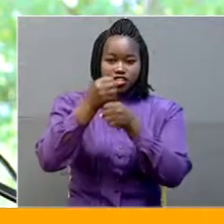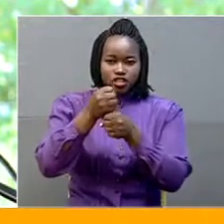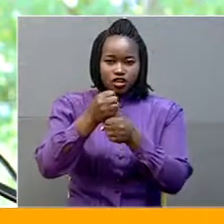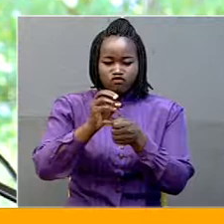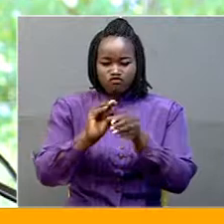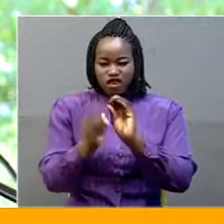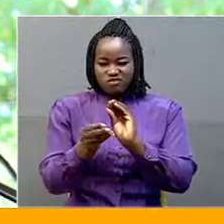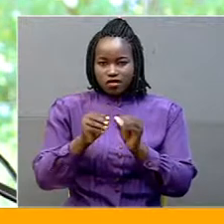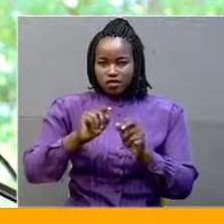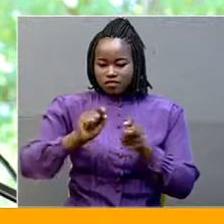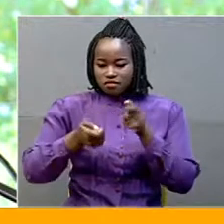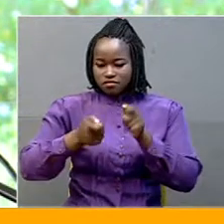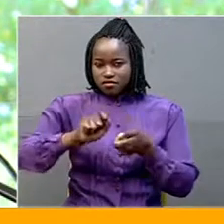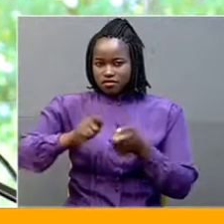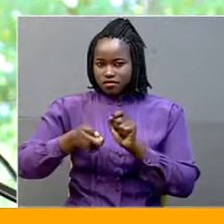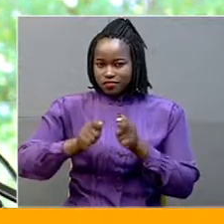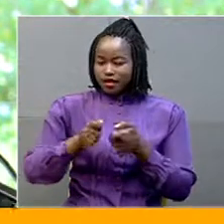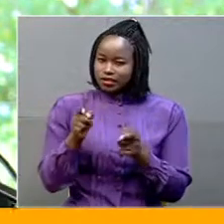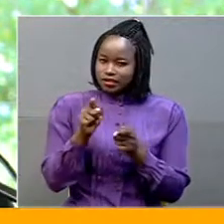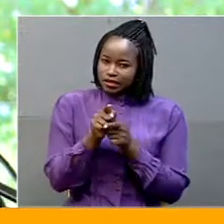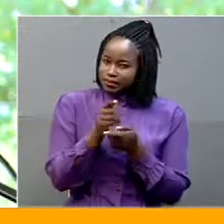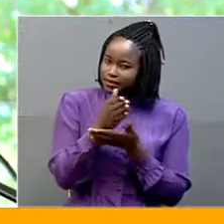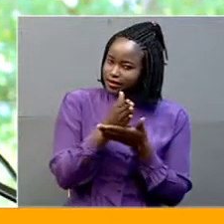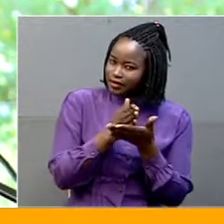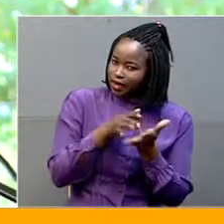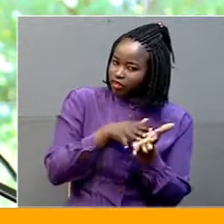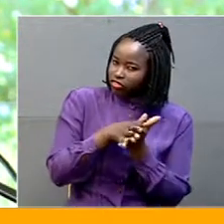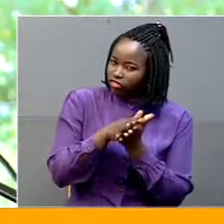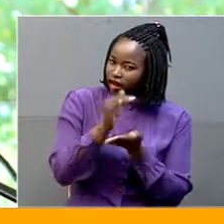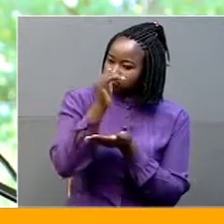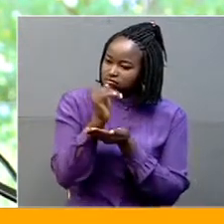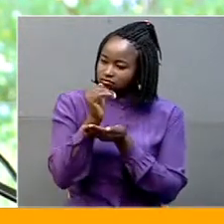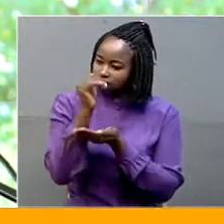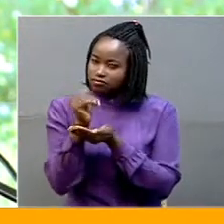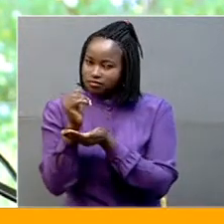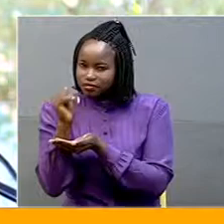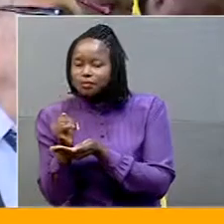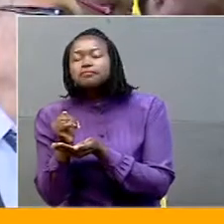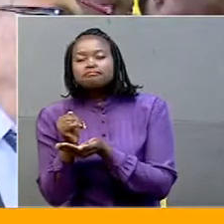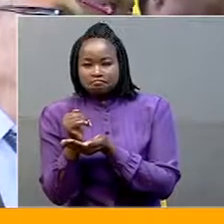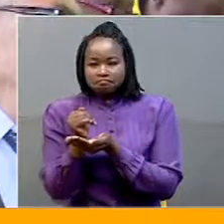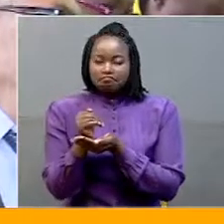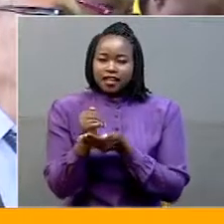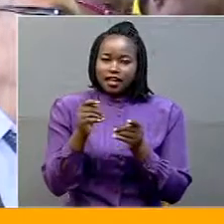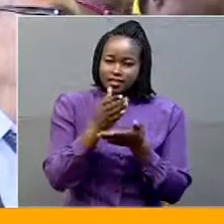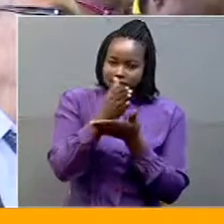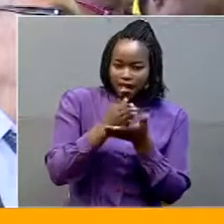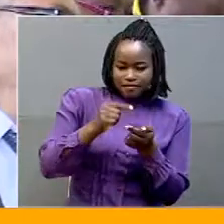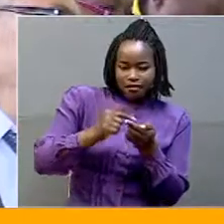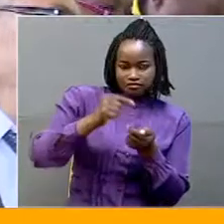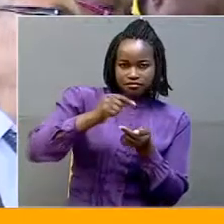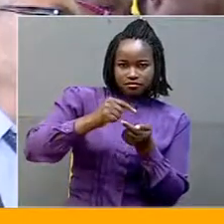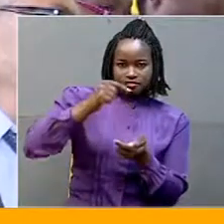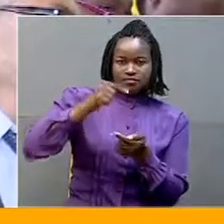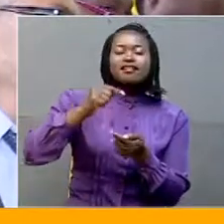And to suppress some of the expenditures and emphasize others. In particular,